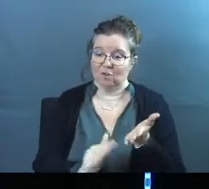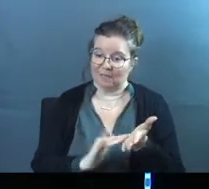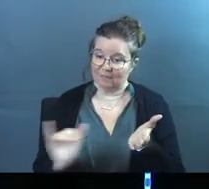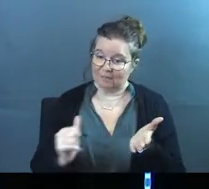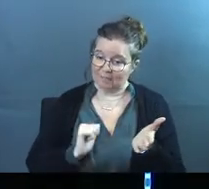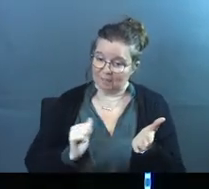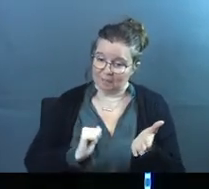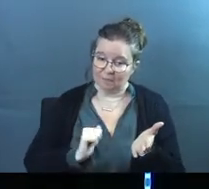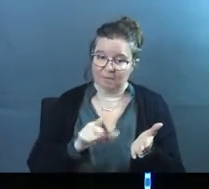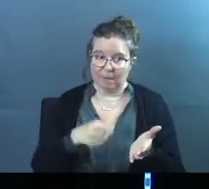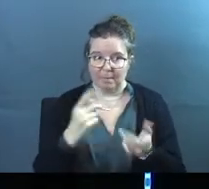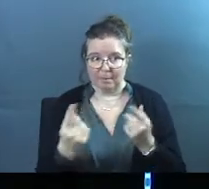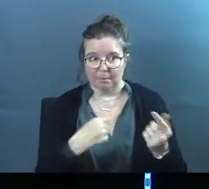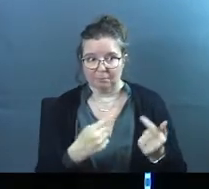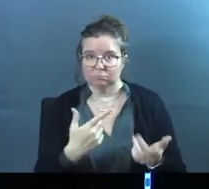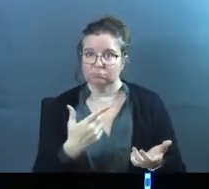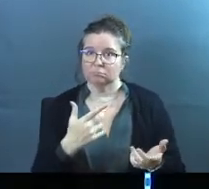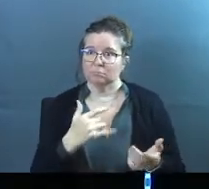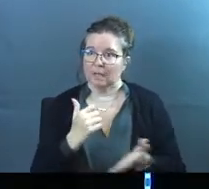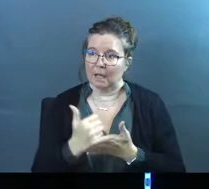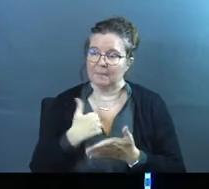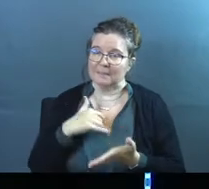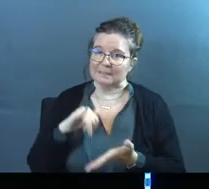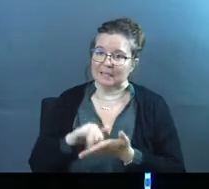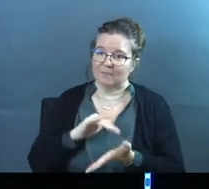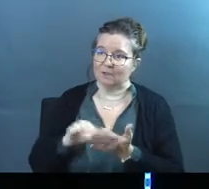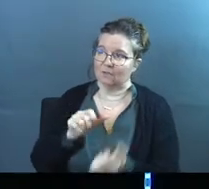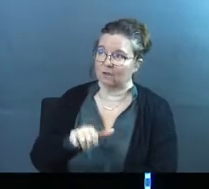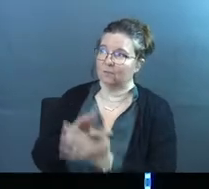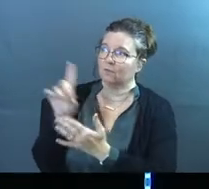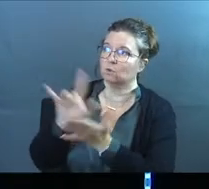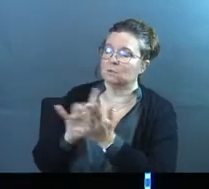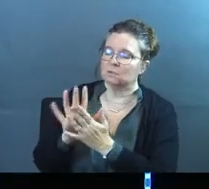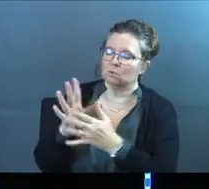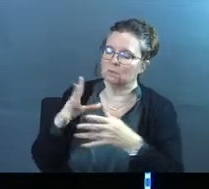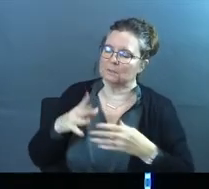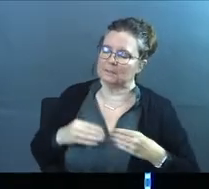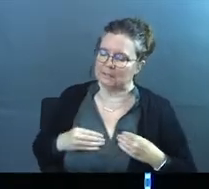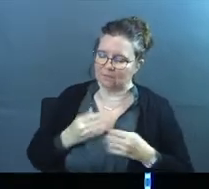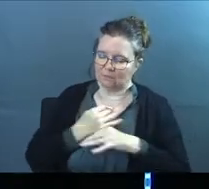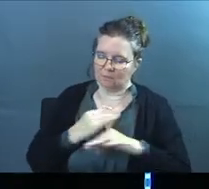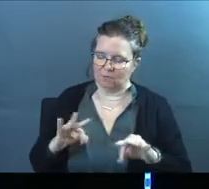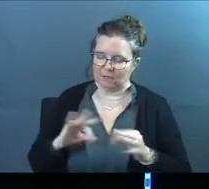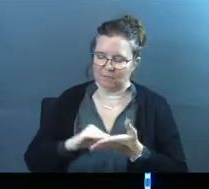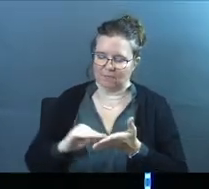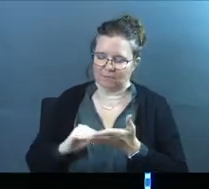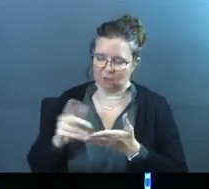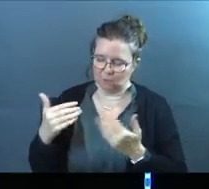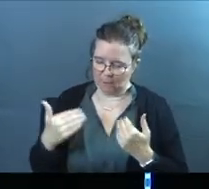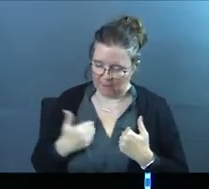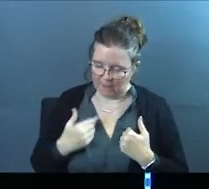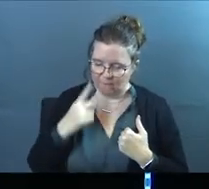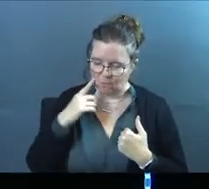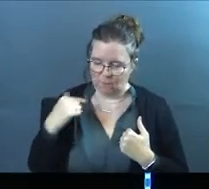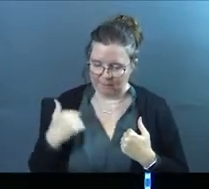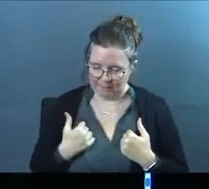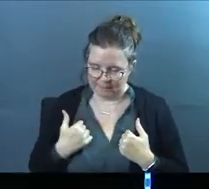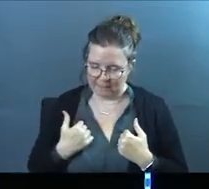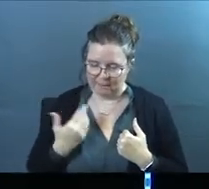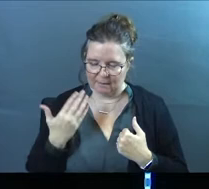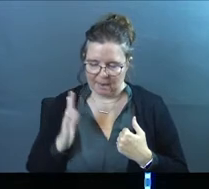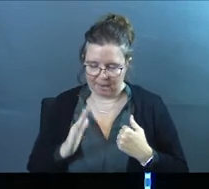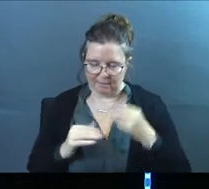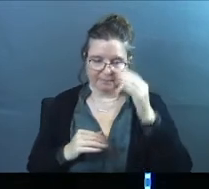not only by those who I have wronged, Lord, but most importantly, help me to stand forgiven in front of you, Jesus, to receive the free gift of forgiveness that you have for me,